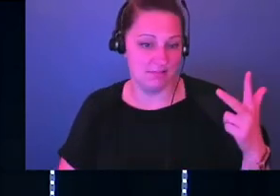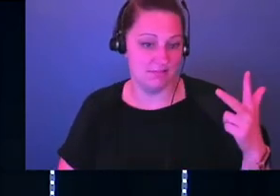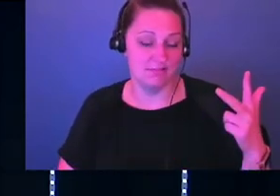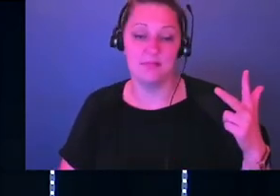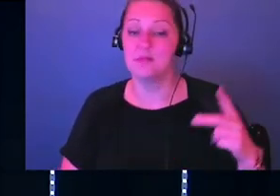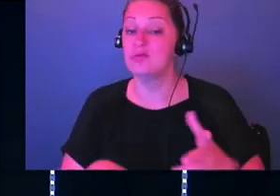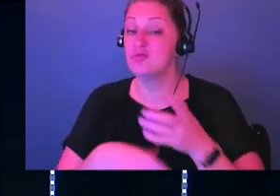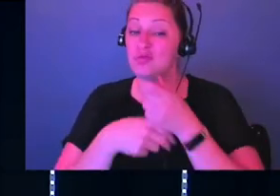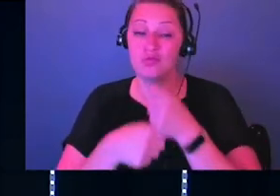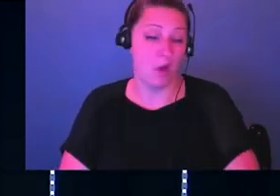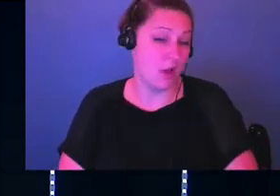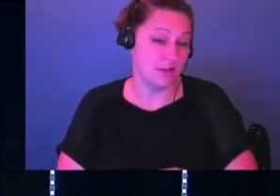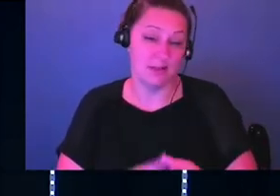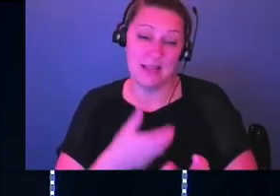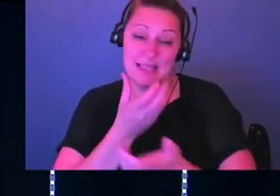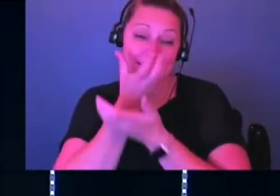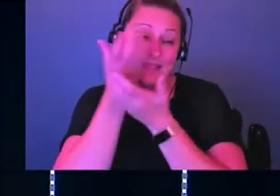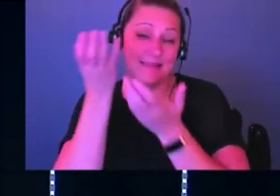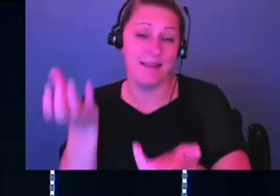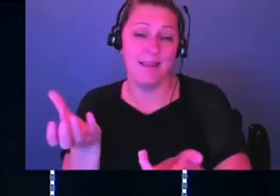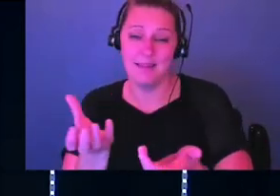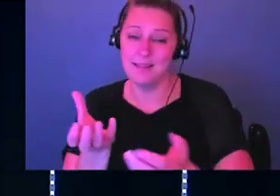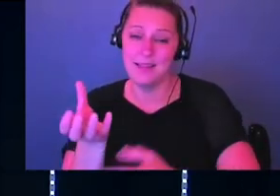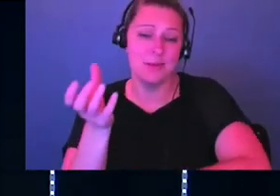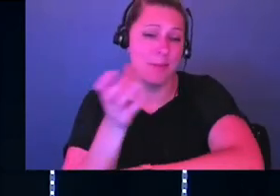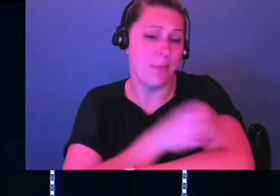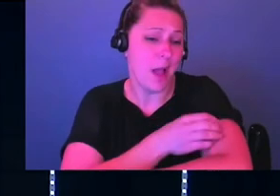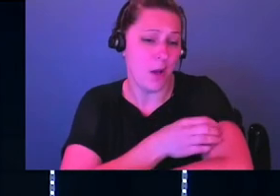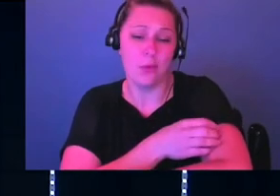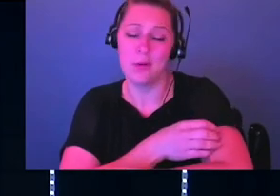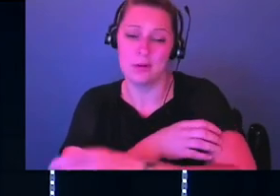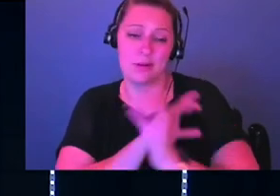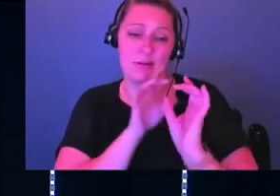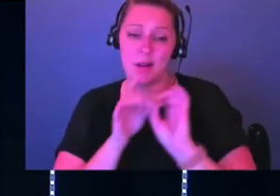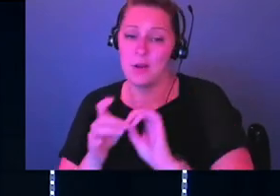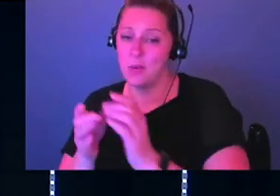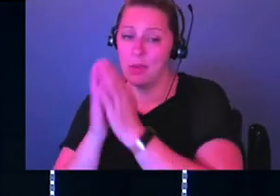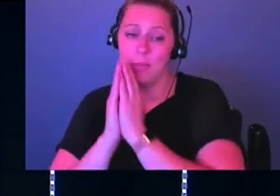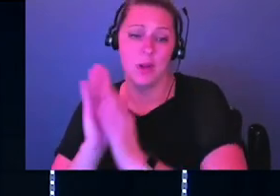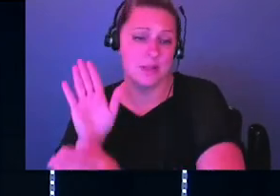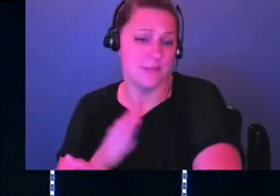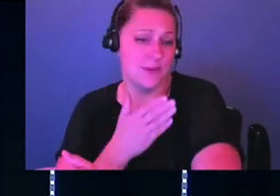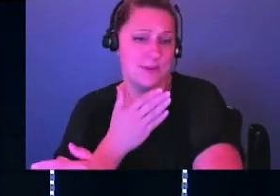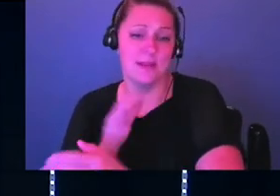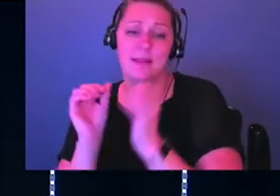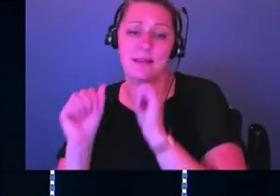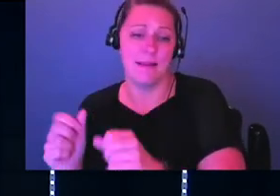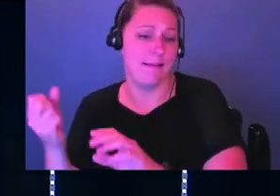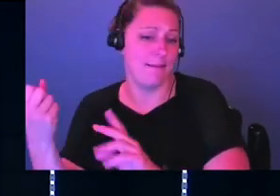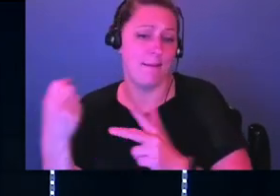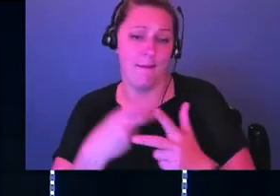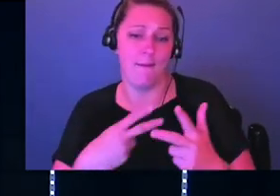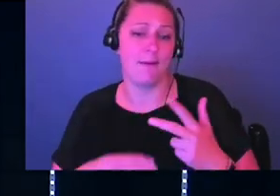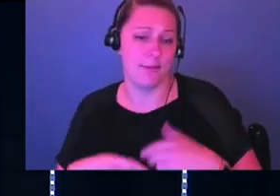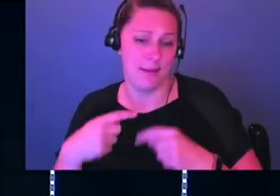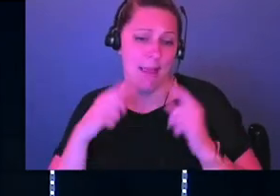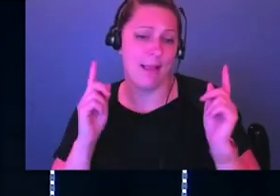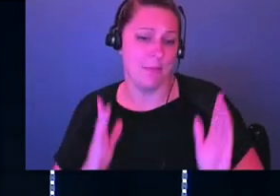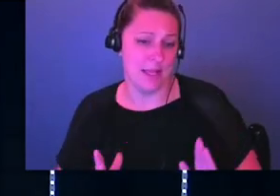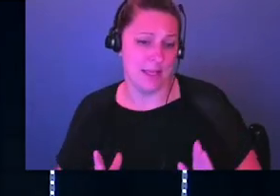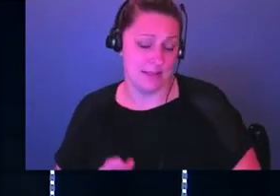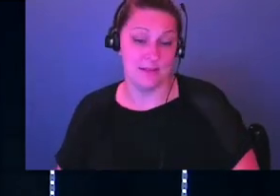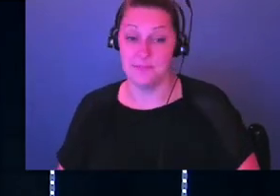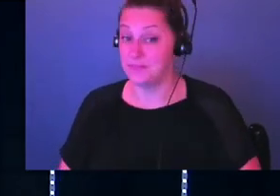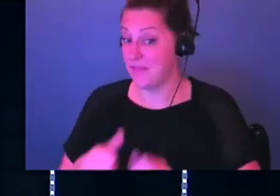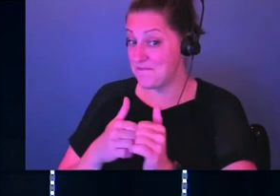Sing to God. There's power through praise music. Through that praise music, God can conquer our enemies. Praise. Are you following